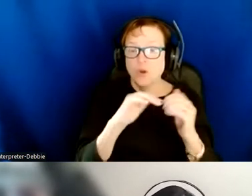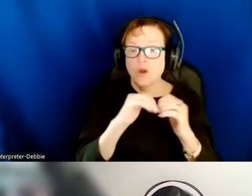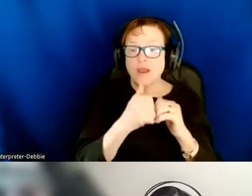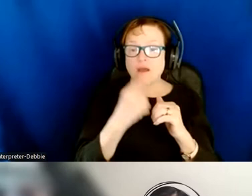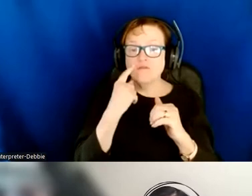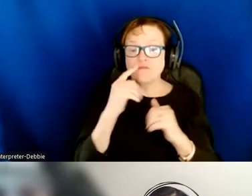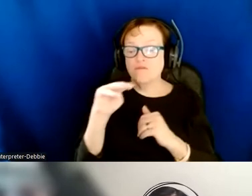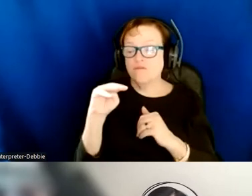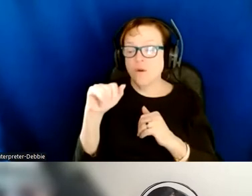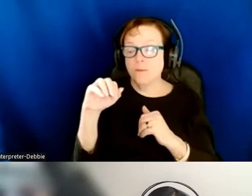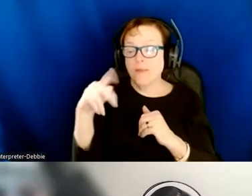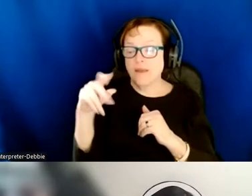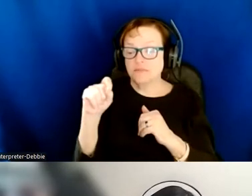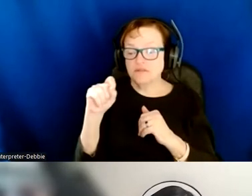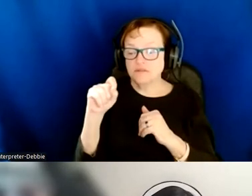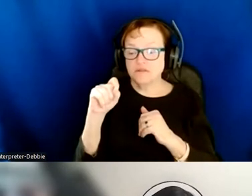maps so